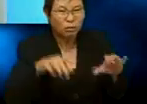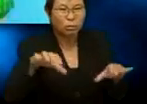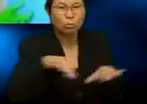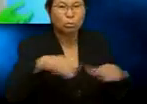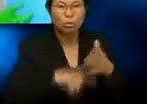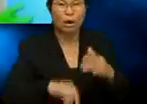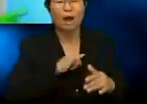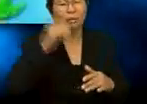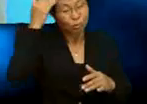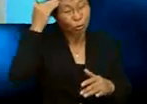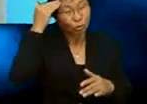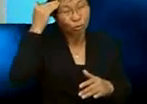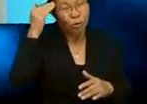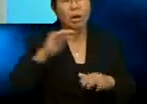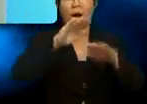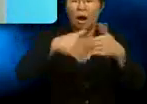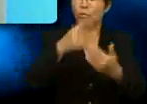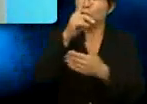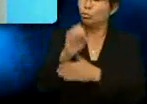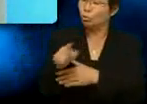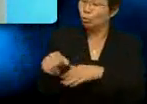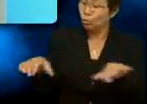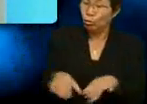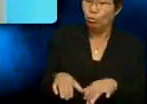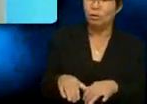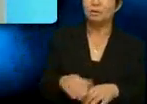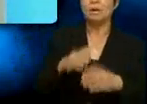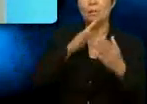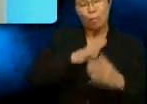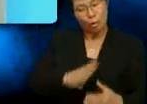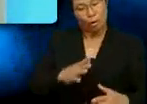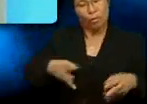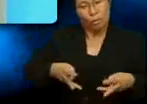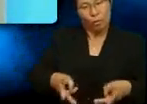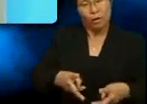How do you do is a polite way to greet someone that you meet for the first time.